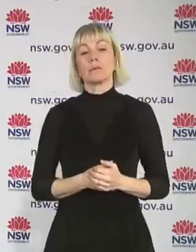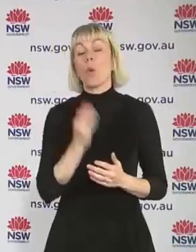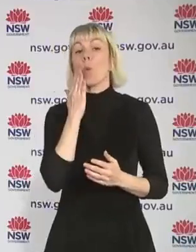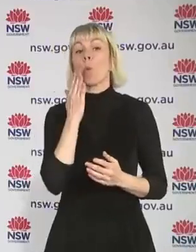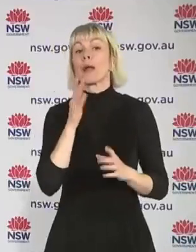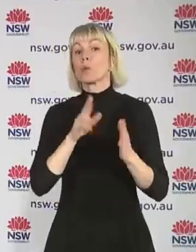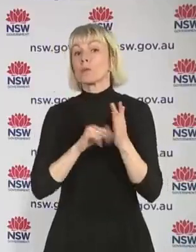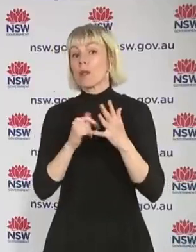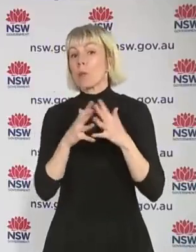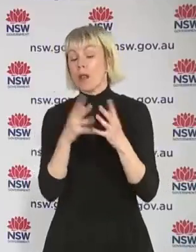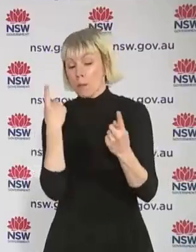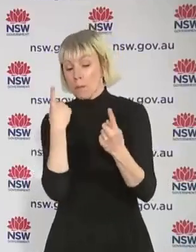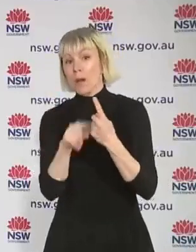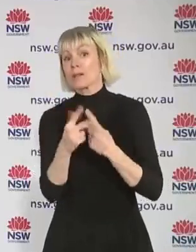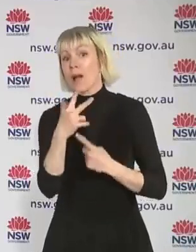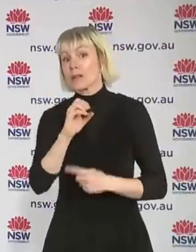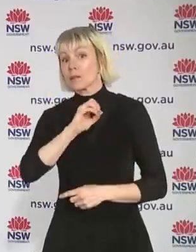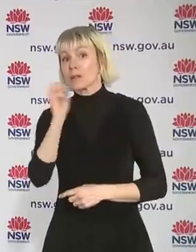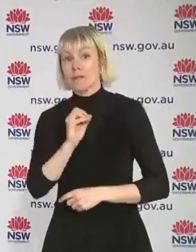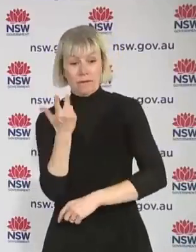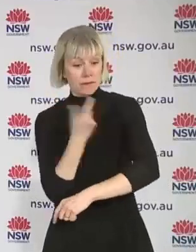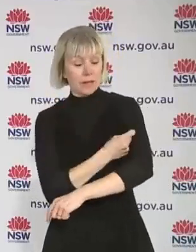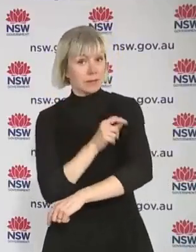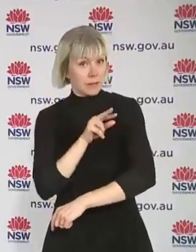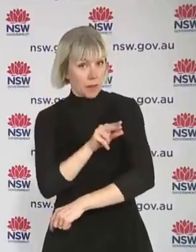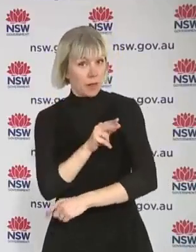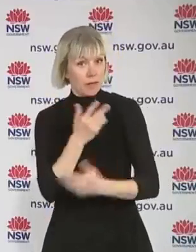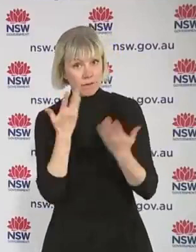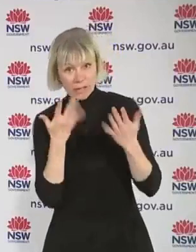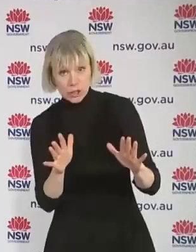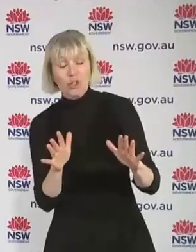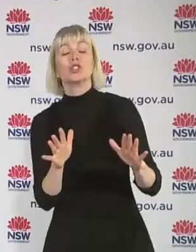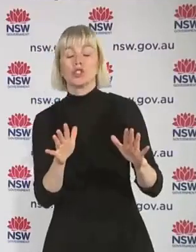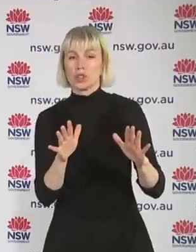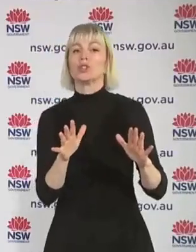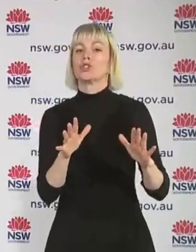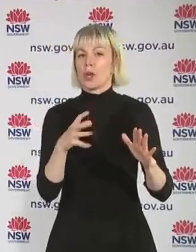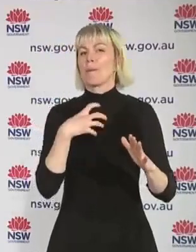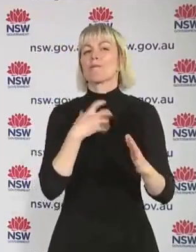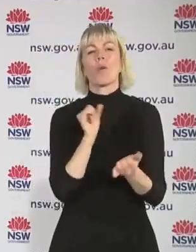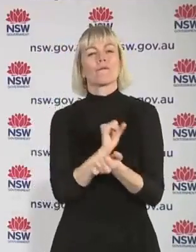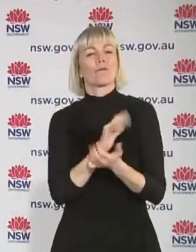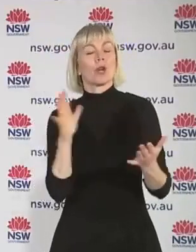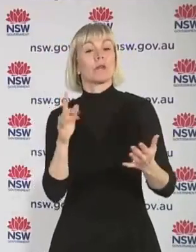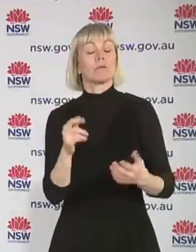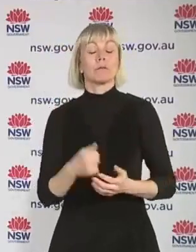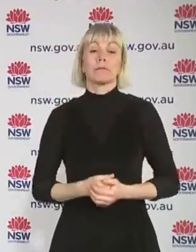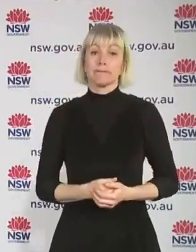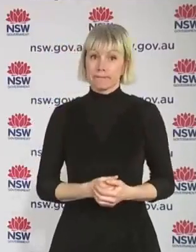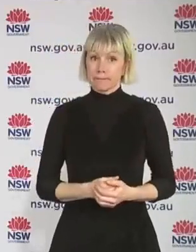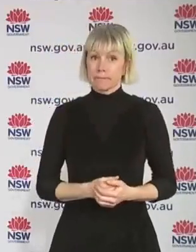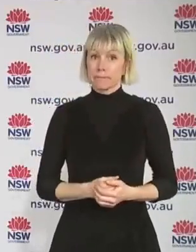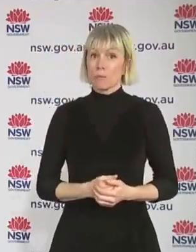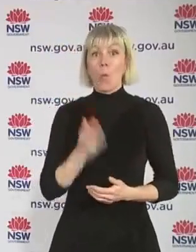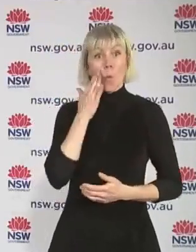activity. But what will protect us is that rate of vaccination. And I personally will take personal responsibility when I'm meeting with